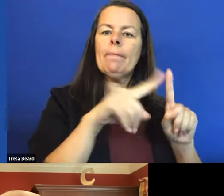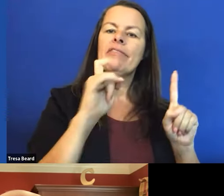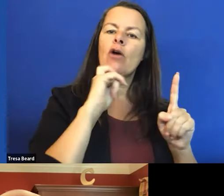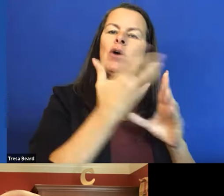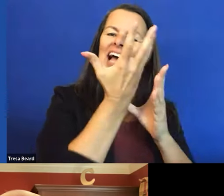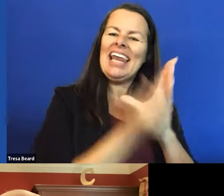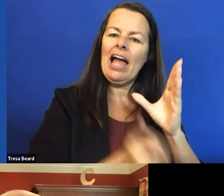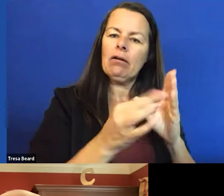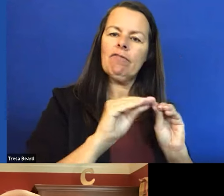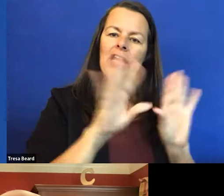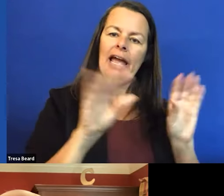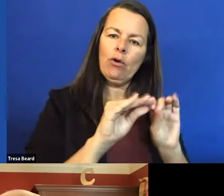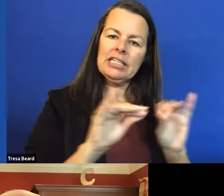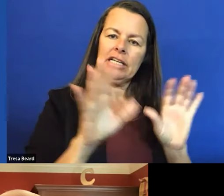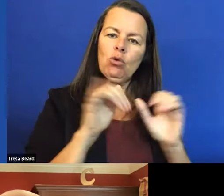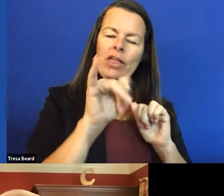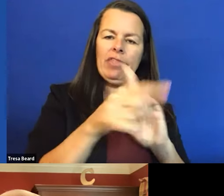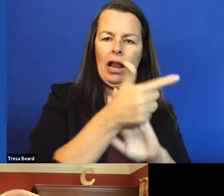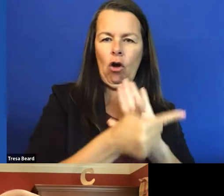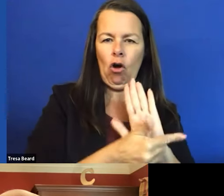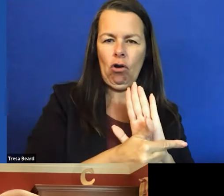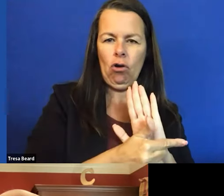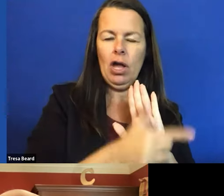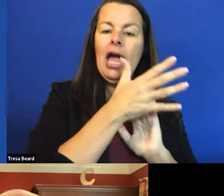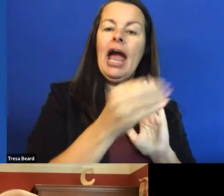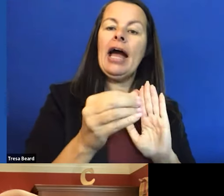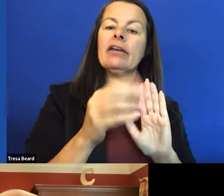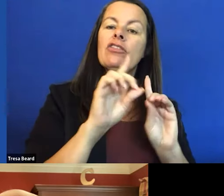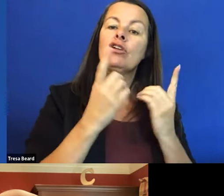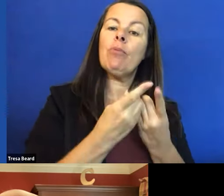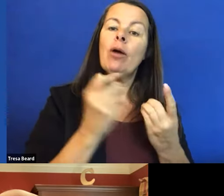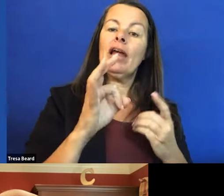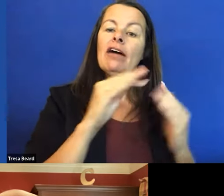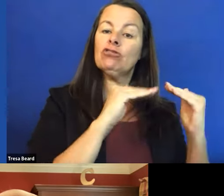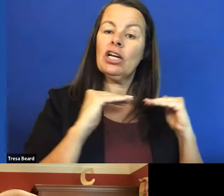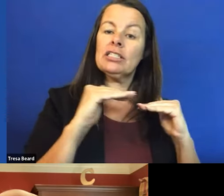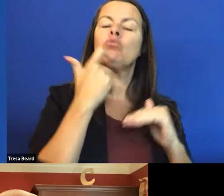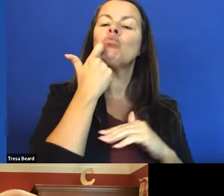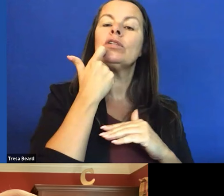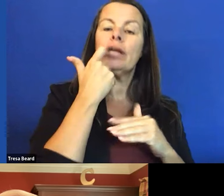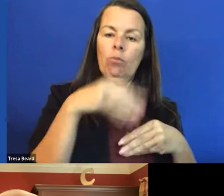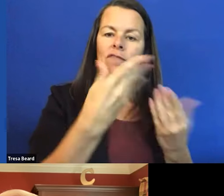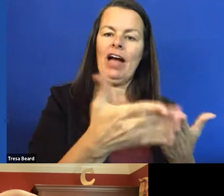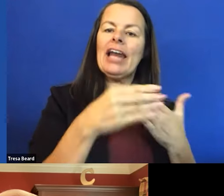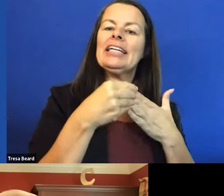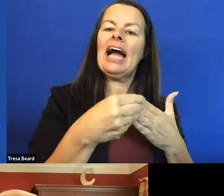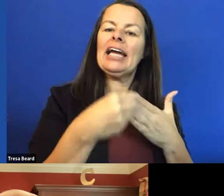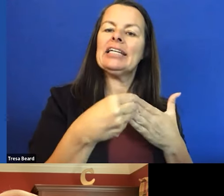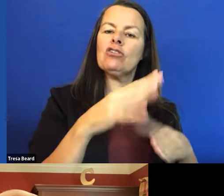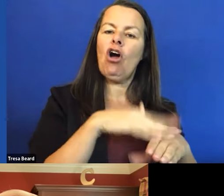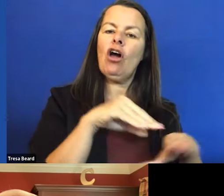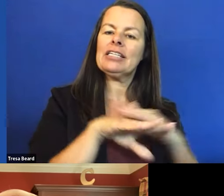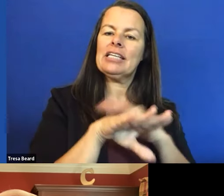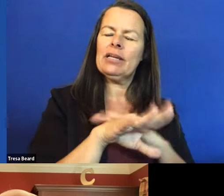in terms of the law. And the Department of Justice recently provided some guidance on accessibility. Can you